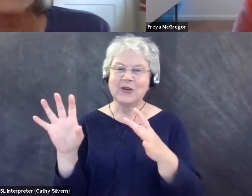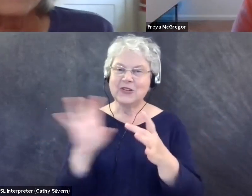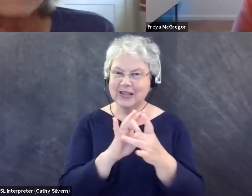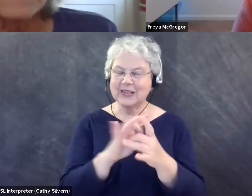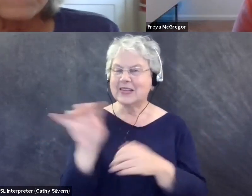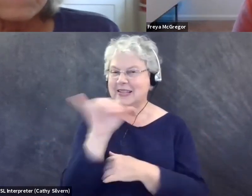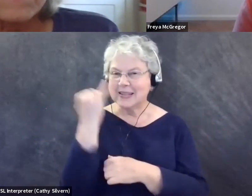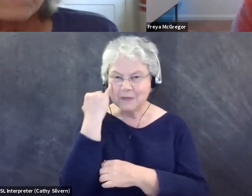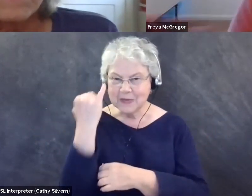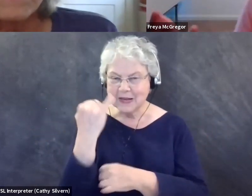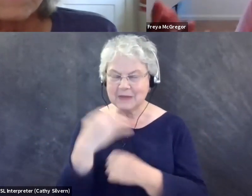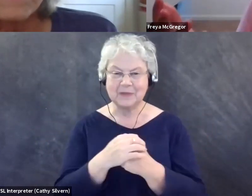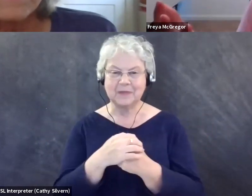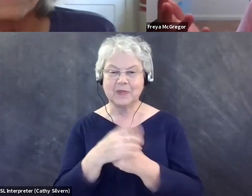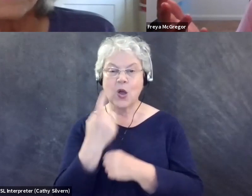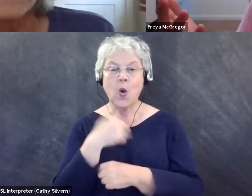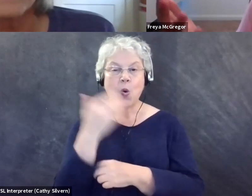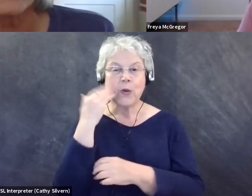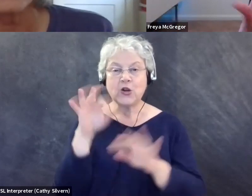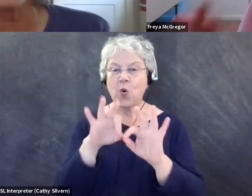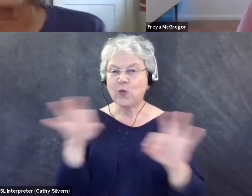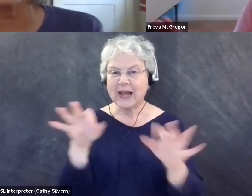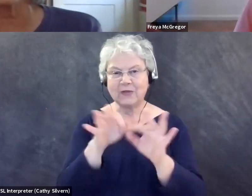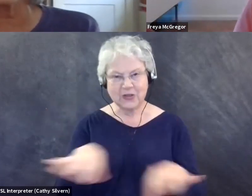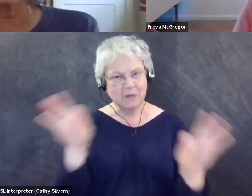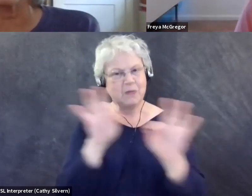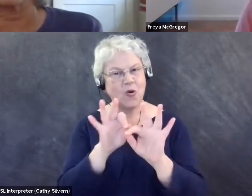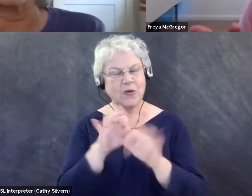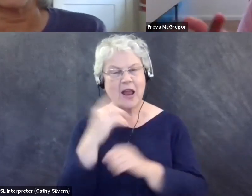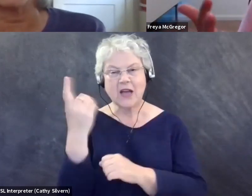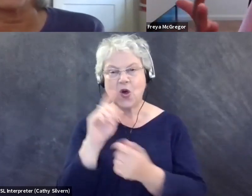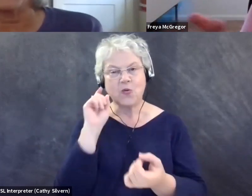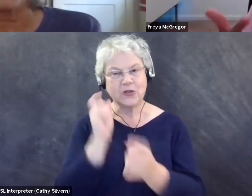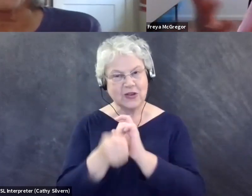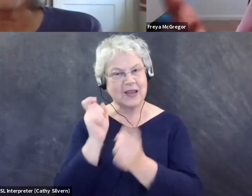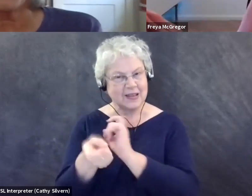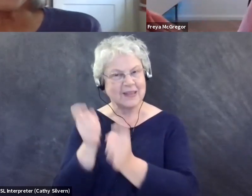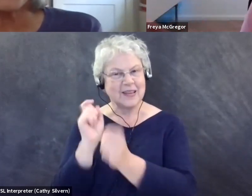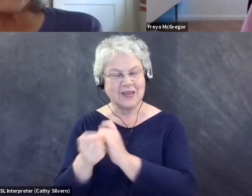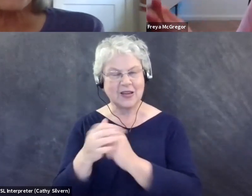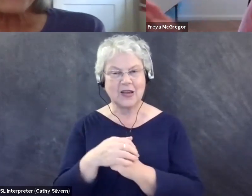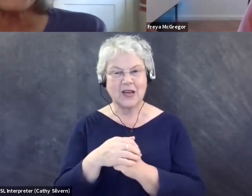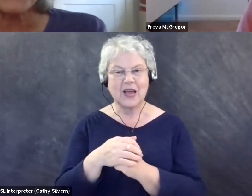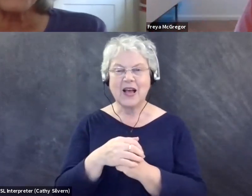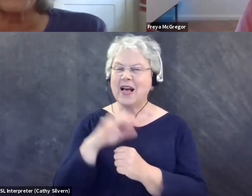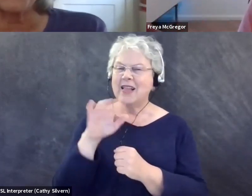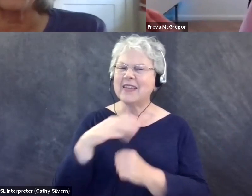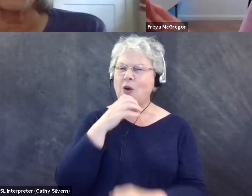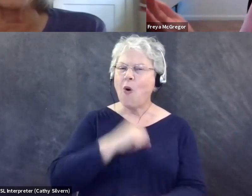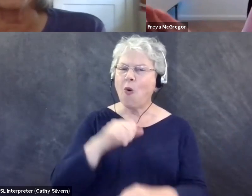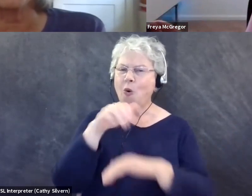little bit. And we know that language is really important and it's, it's always evolving. We don't really say, say, vow very much anymore.